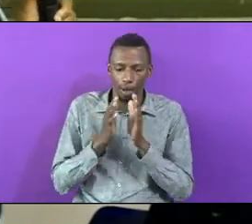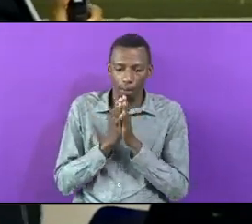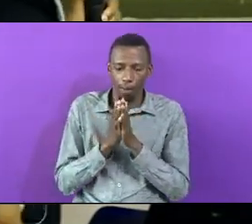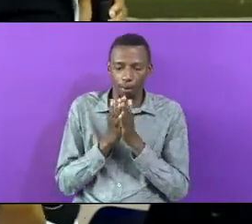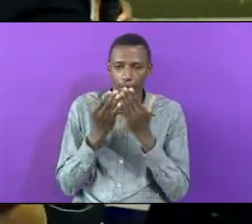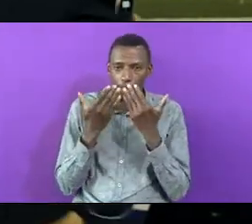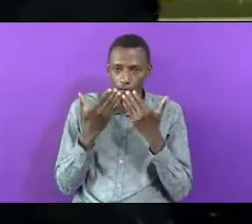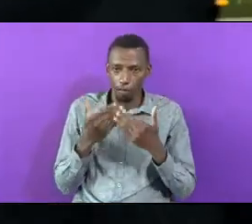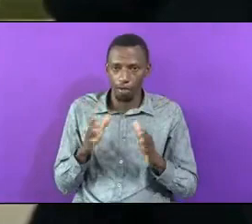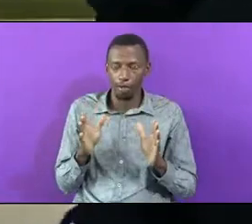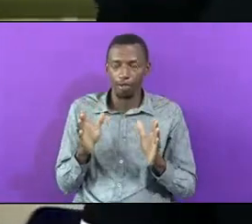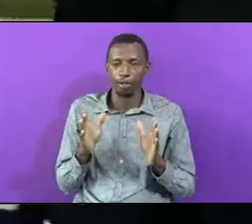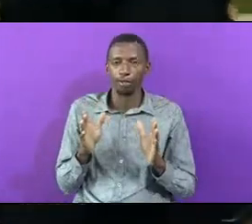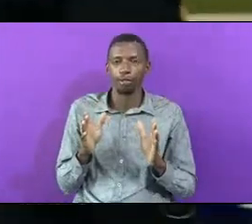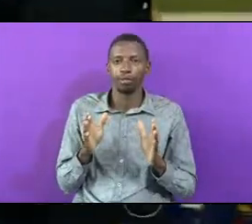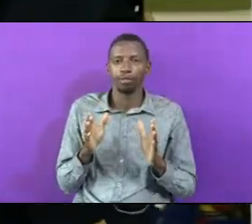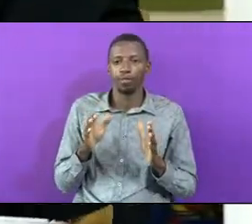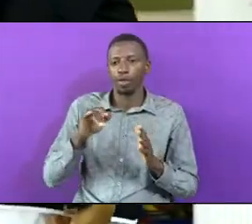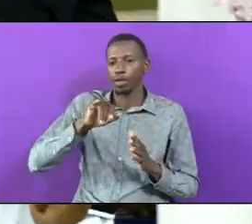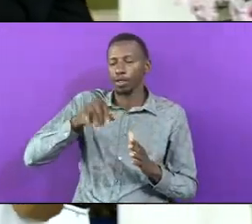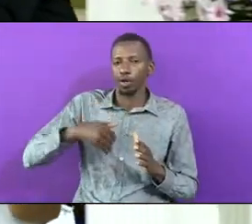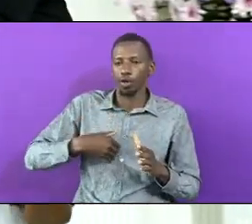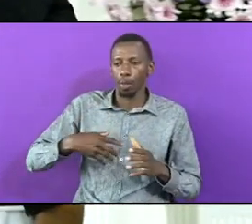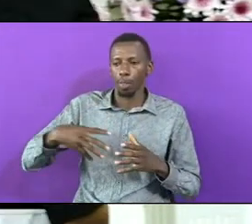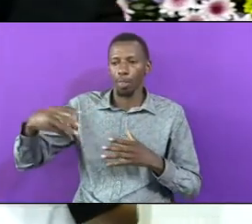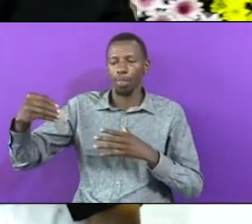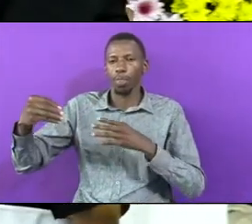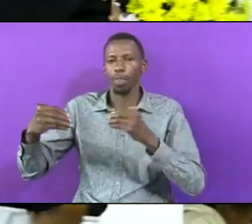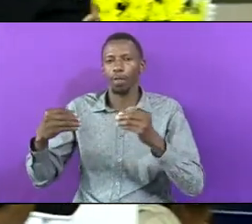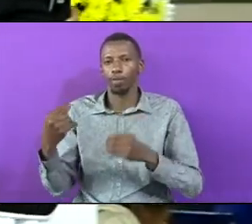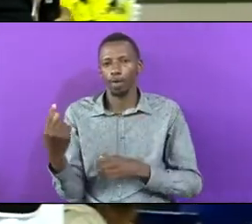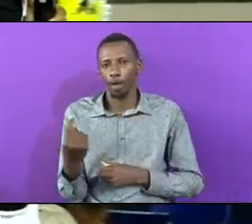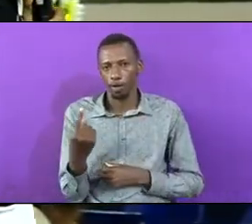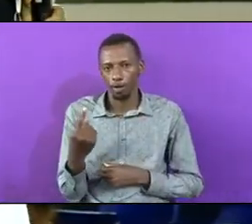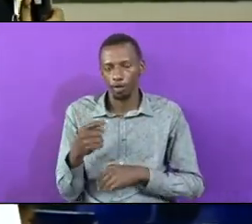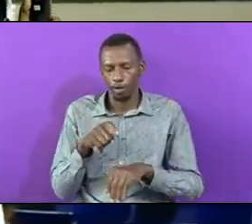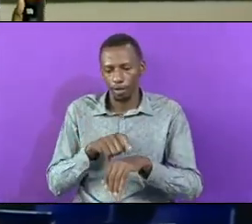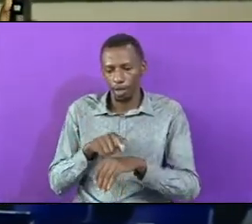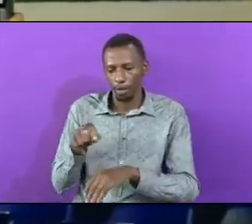Jacobo Left And Went To Be Alone And When He's Alone